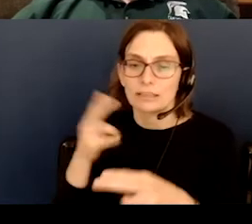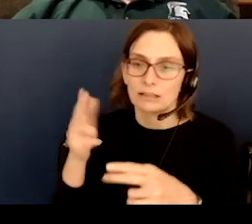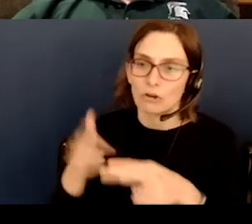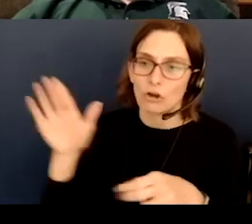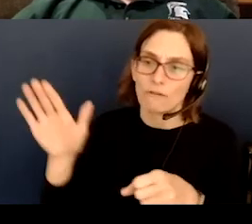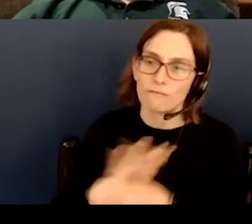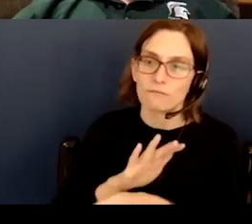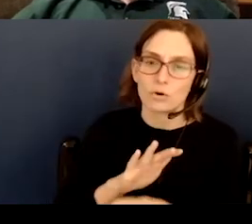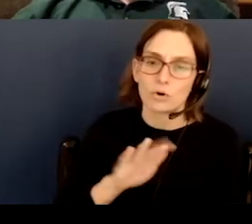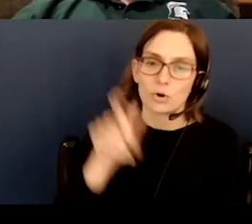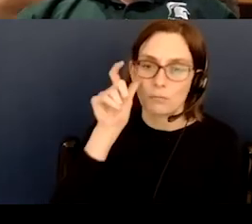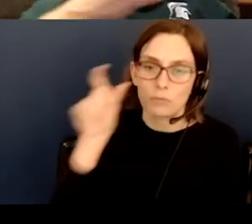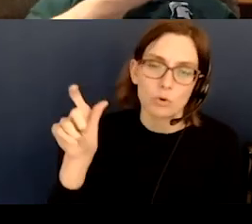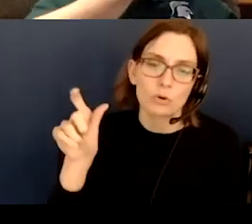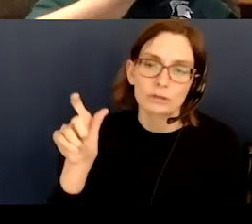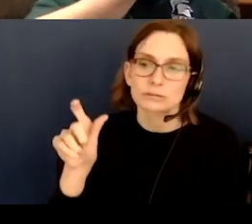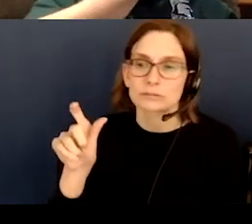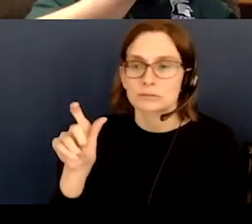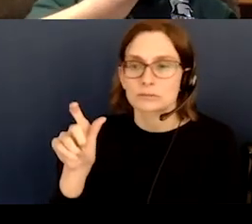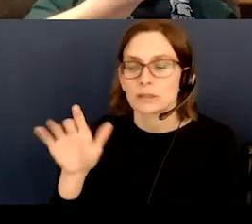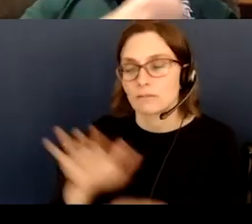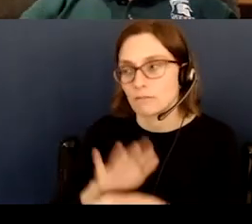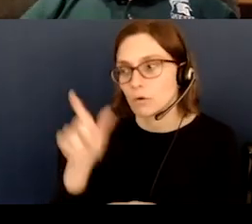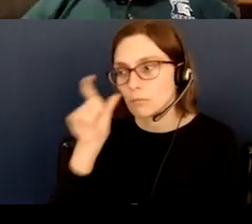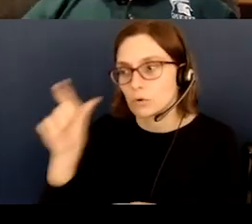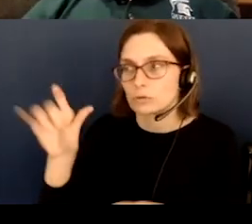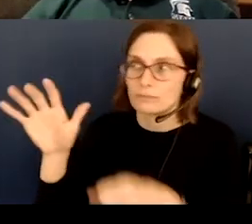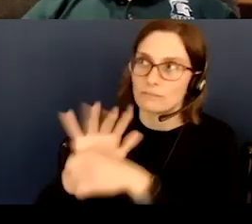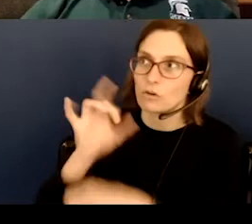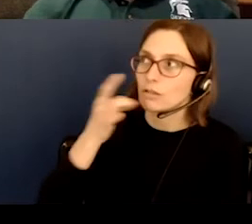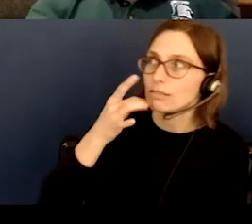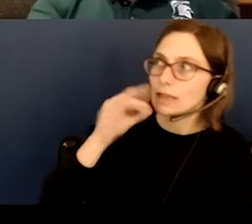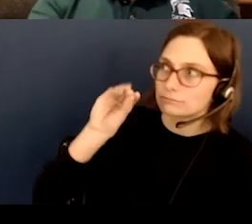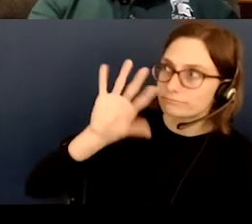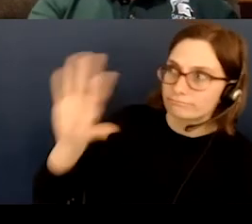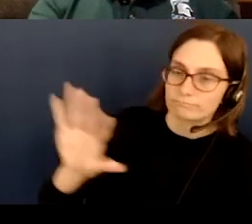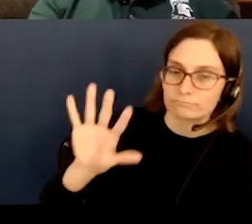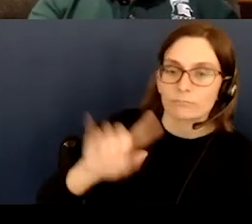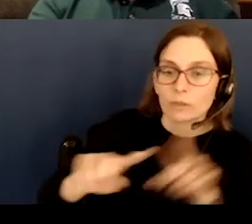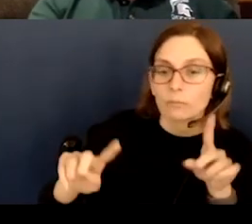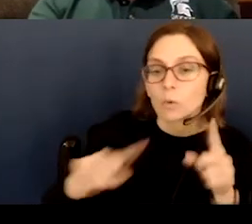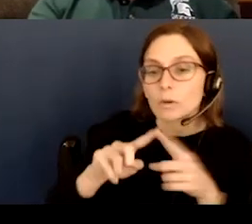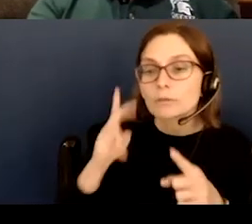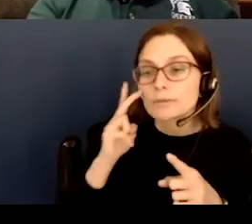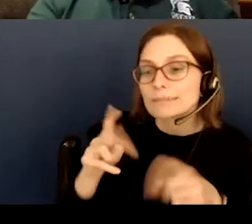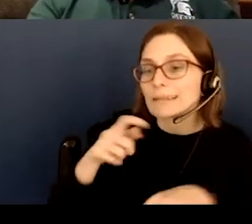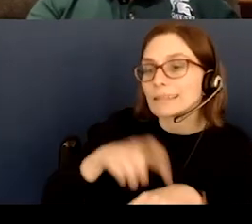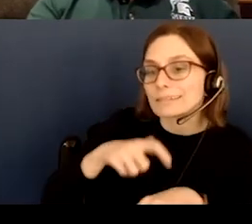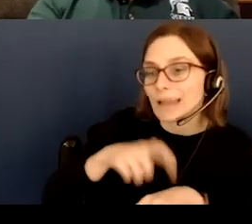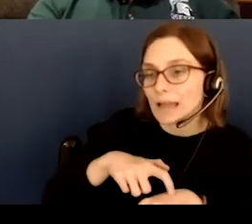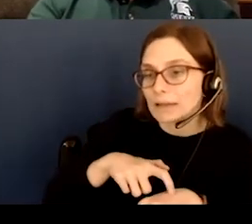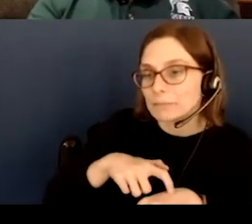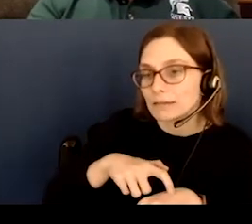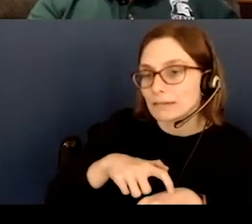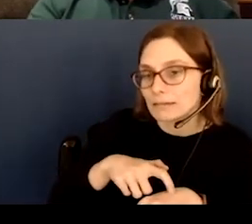question. The full moon is obvious, it's fully lit. But when you look at the timing of the lunar cycle, if you